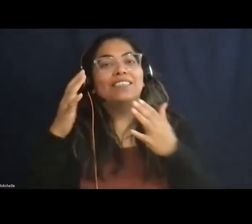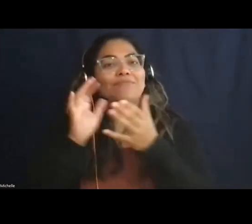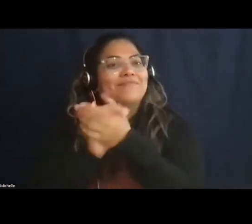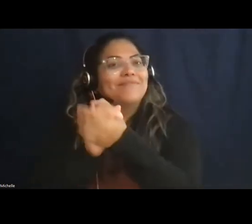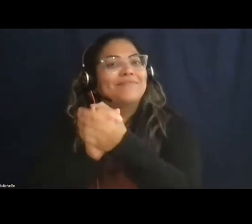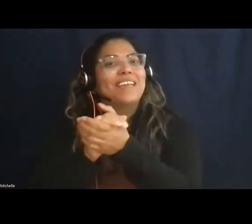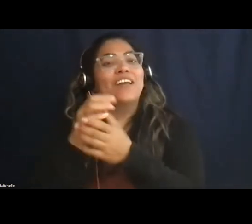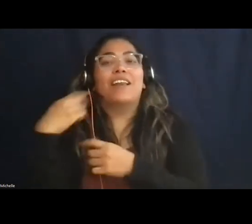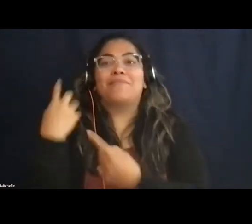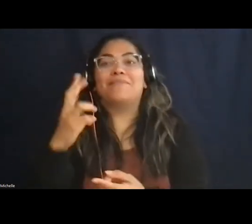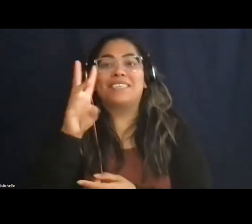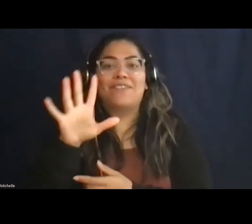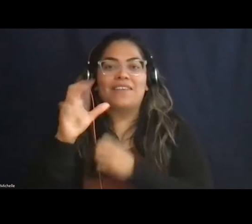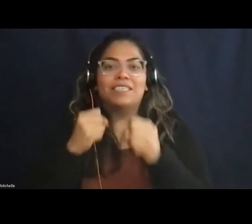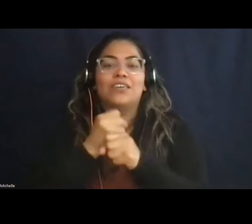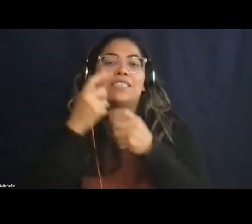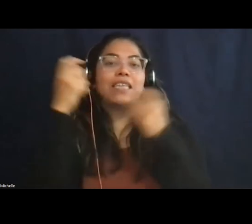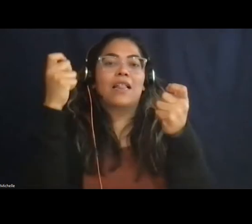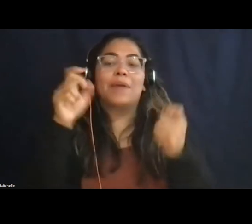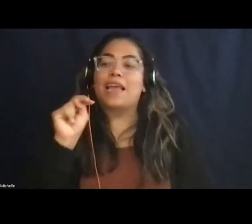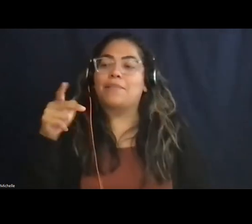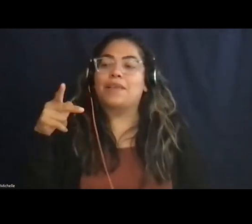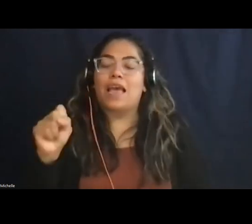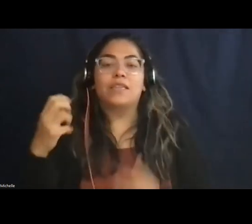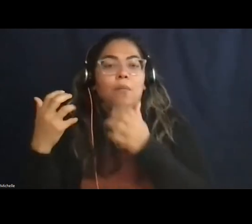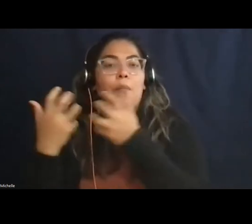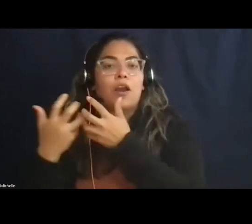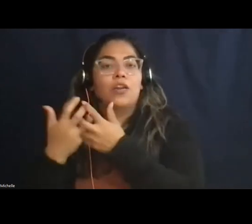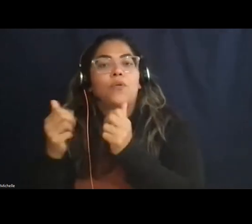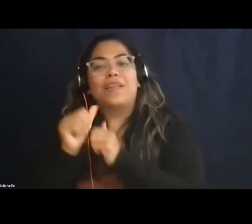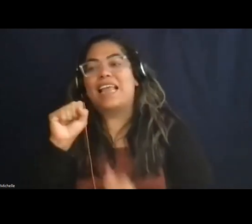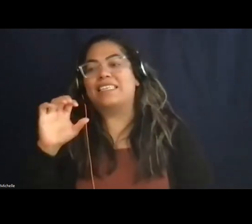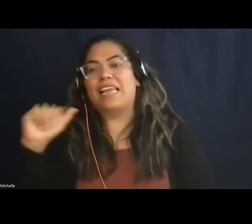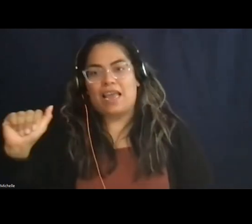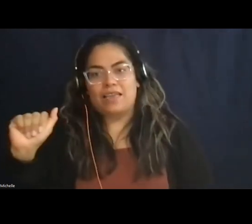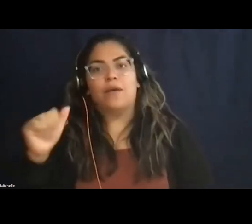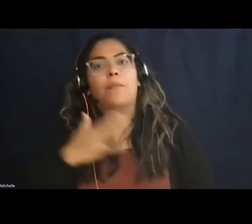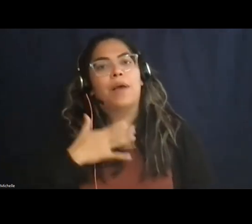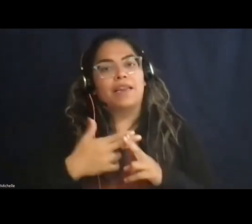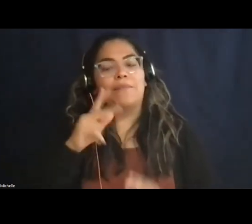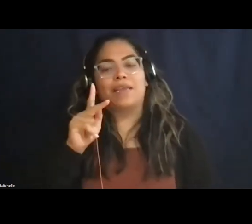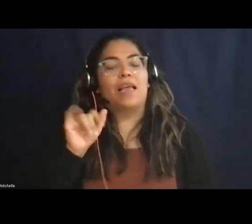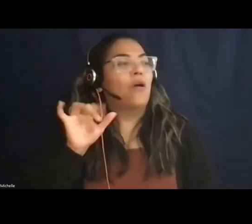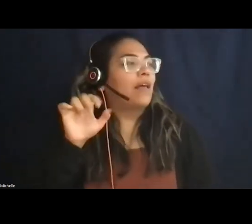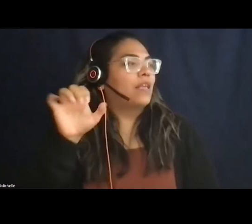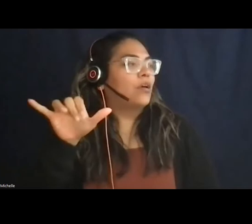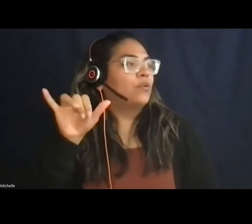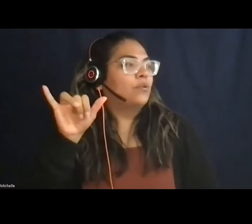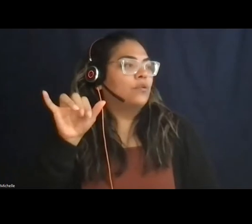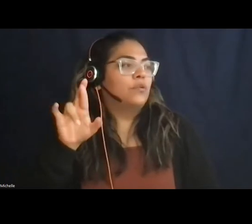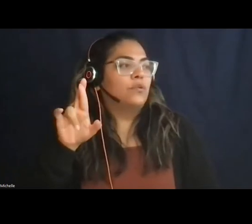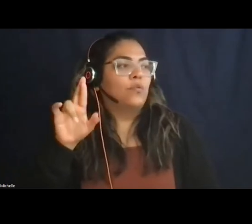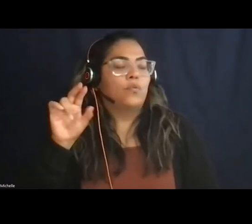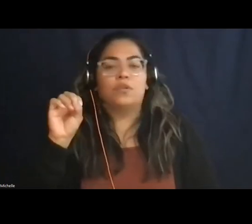65 years celebrating the NPS partnership with SCA. My name is Kyle Uruso. I'm an